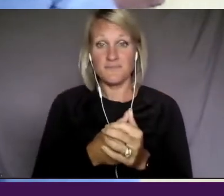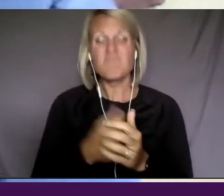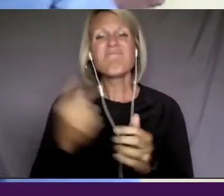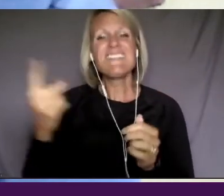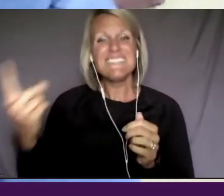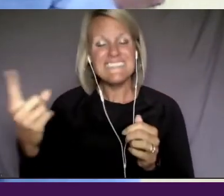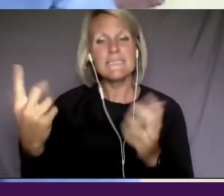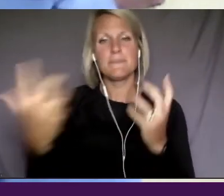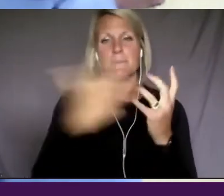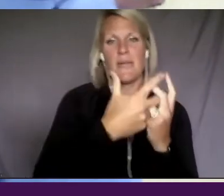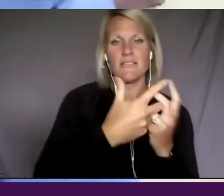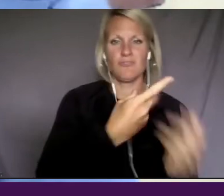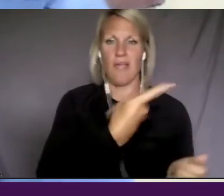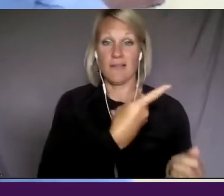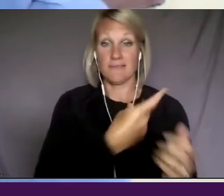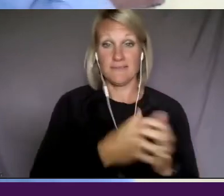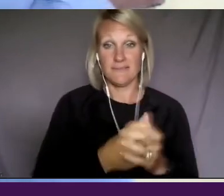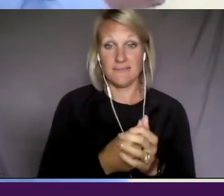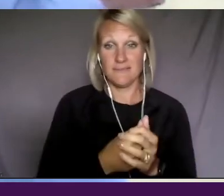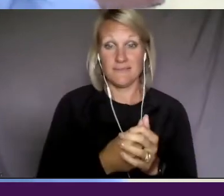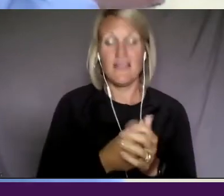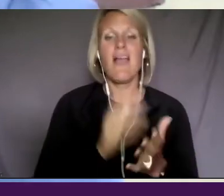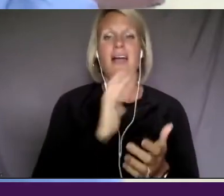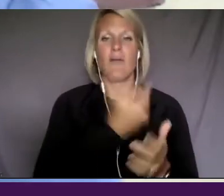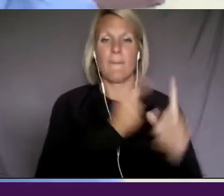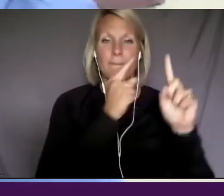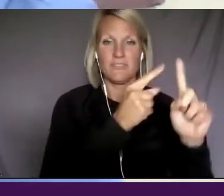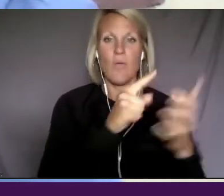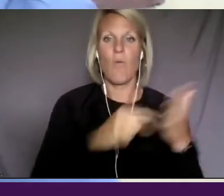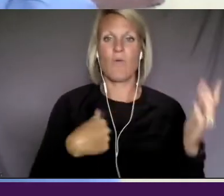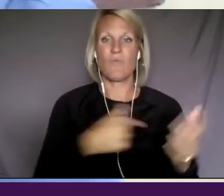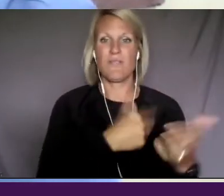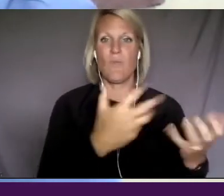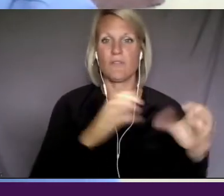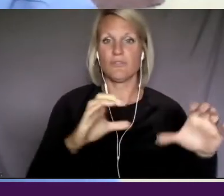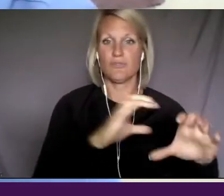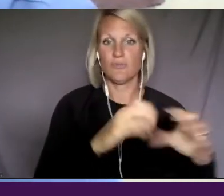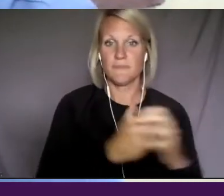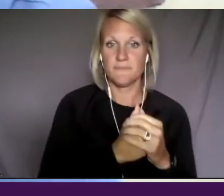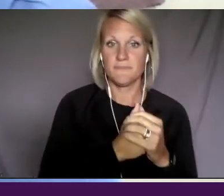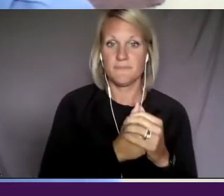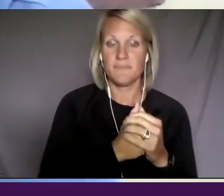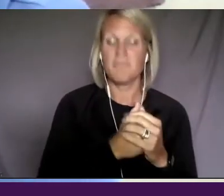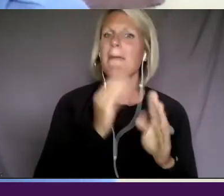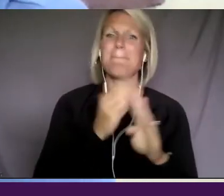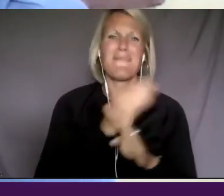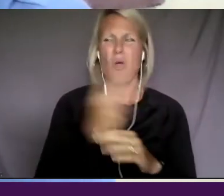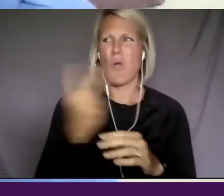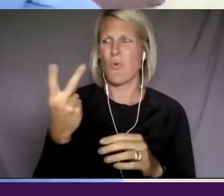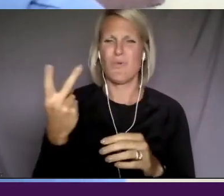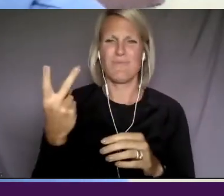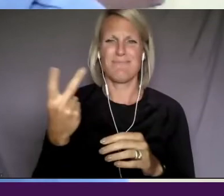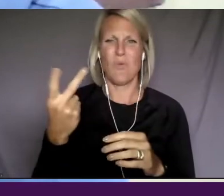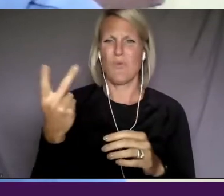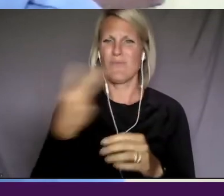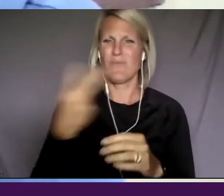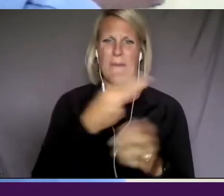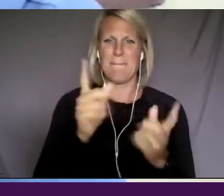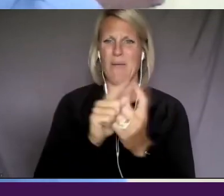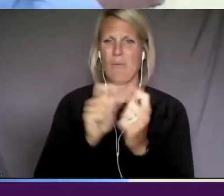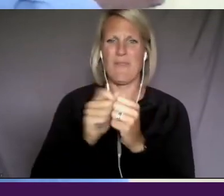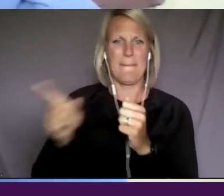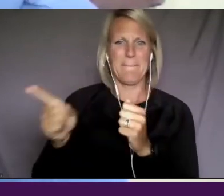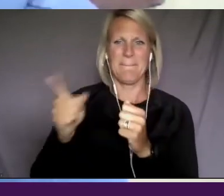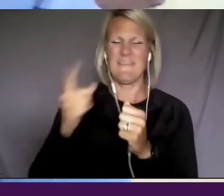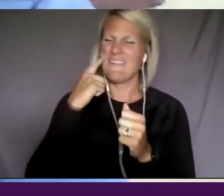do. And he spoke to our mission. It looked like before he met with us, and it was over a drink in Philadelphia at, um,